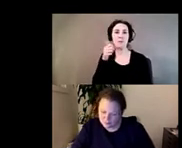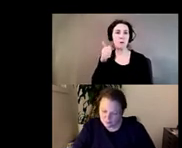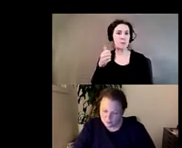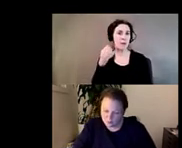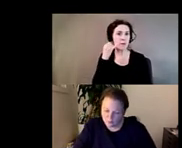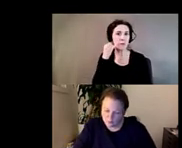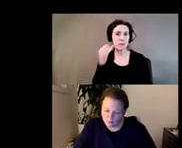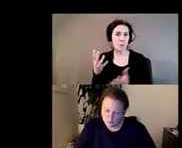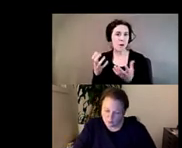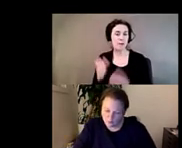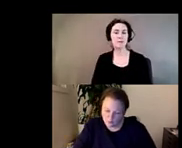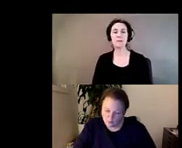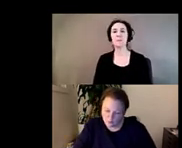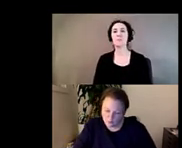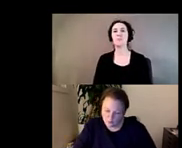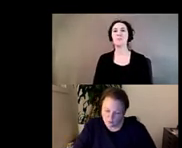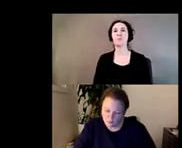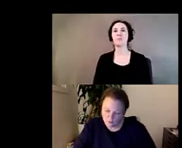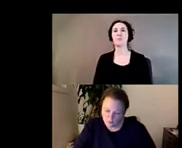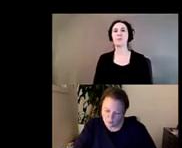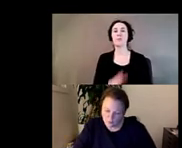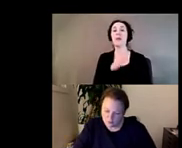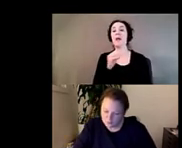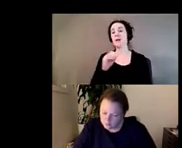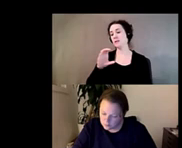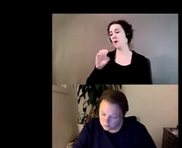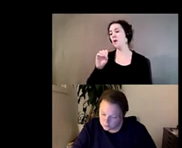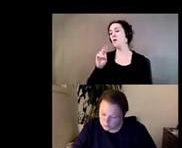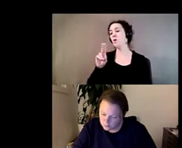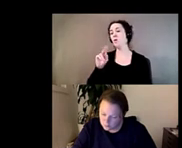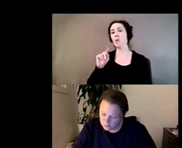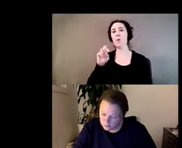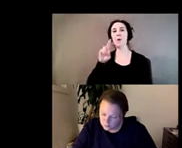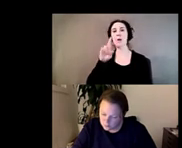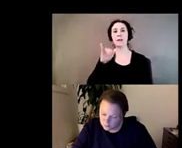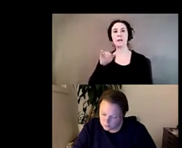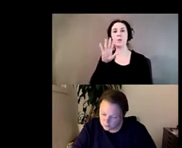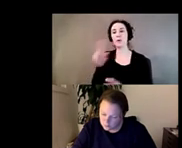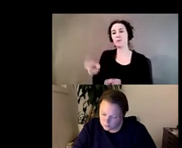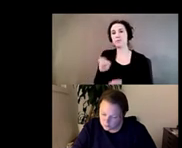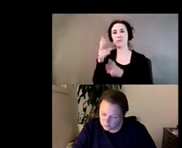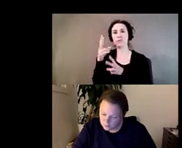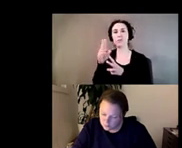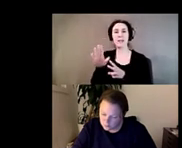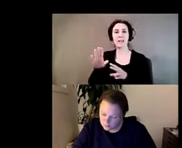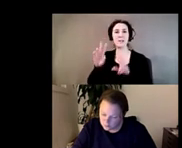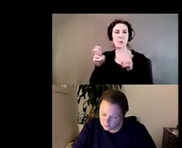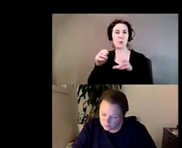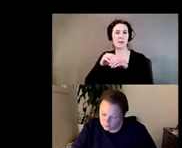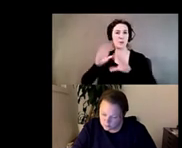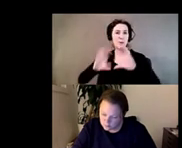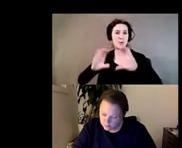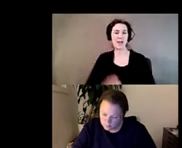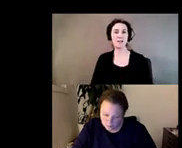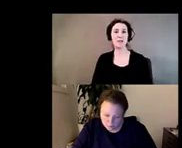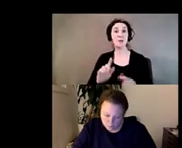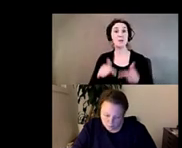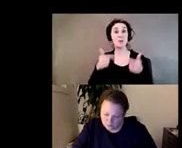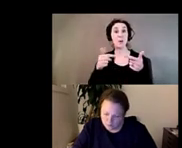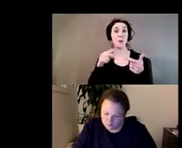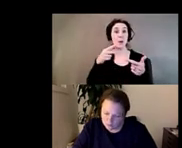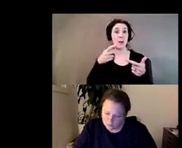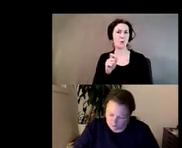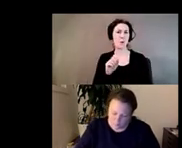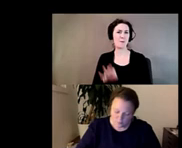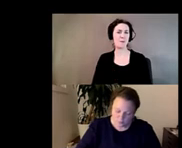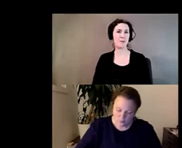comments and Courtney will pop his quote into the chat so Peter the floor is I think